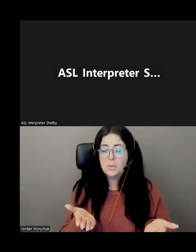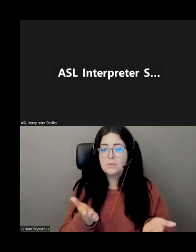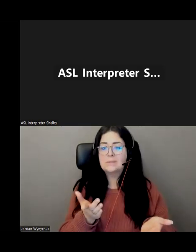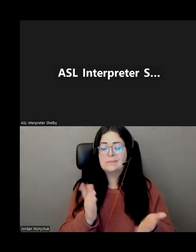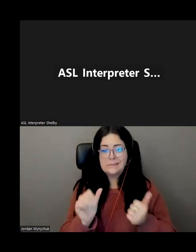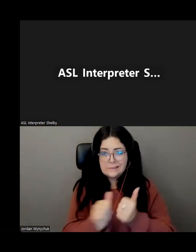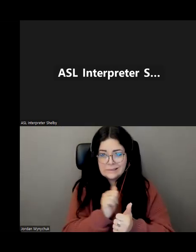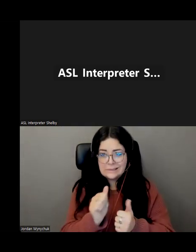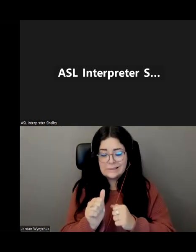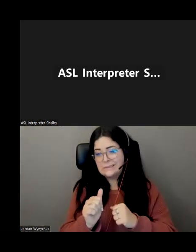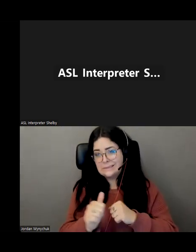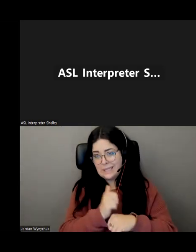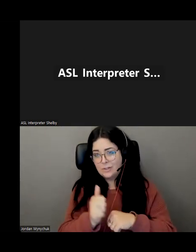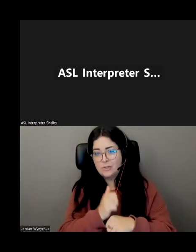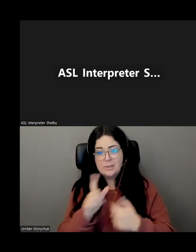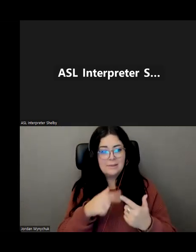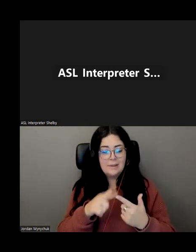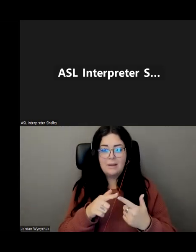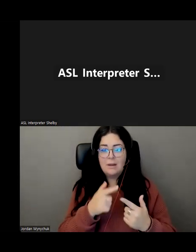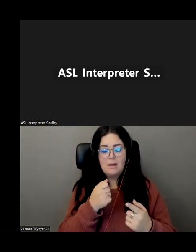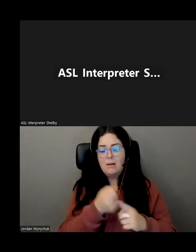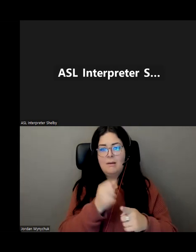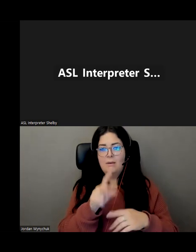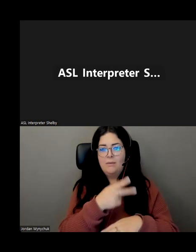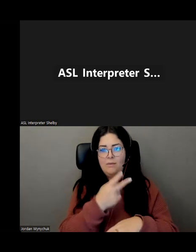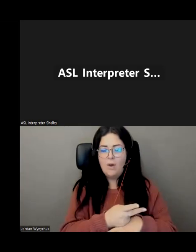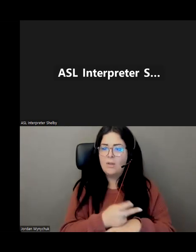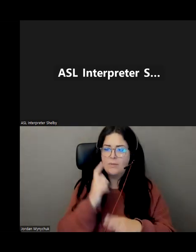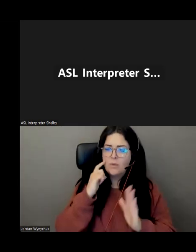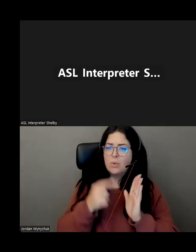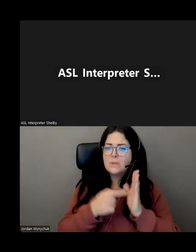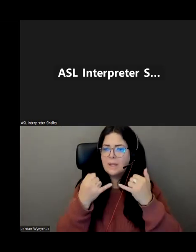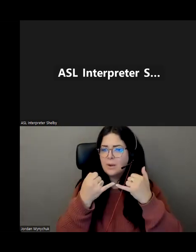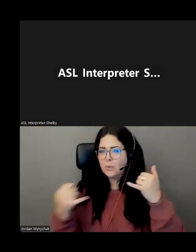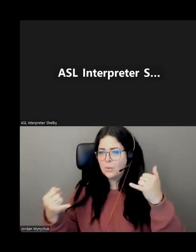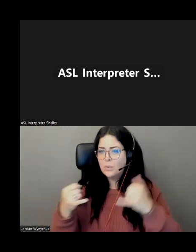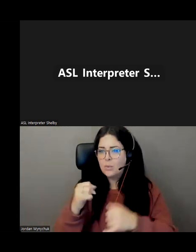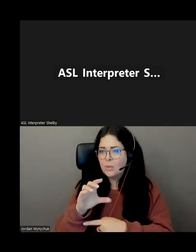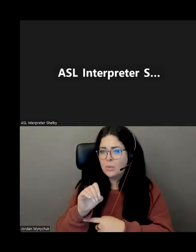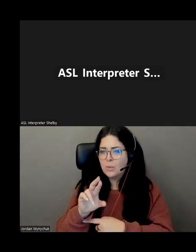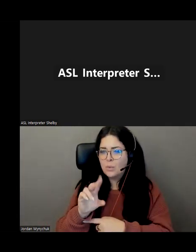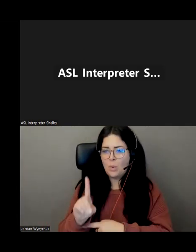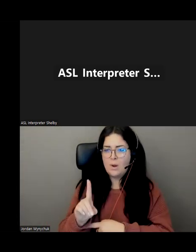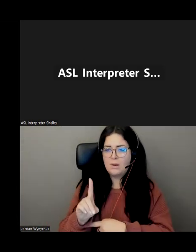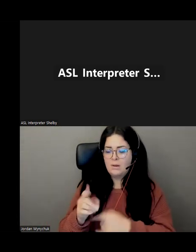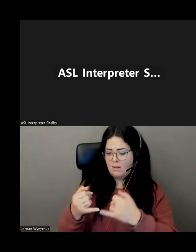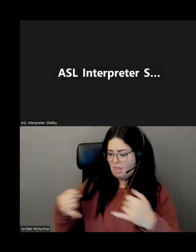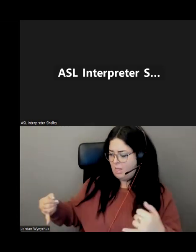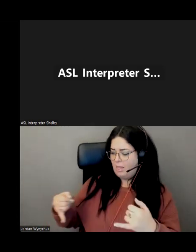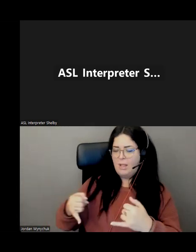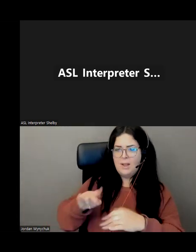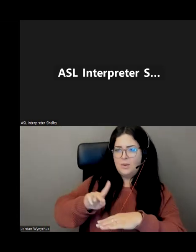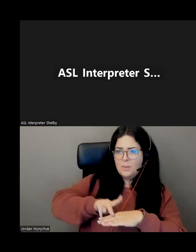until you actually have a good look at it and say you know what that cord is sticking out on the corner and i didn't really notice it before my foot could